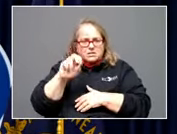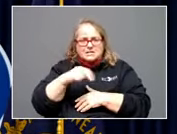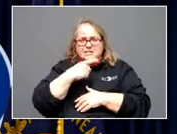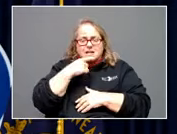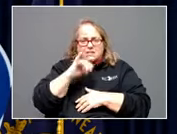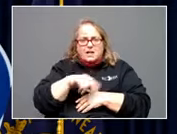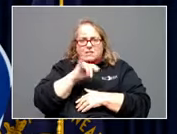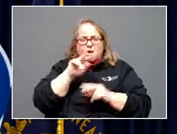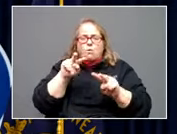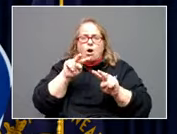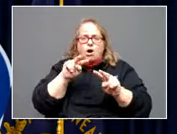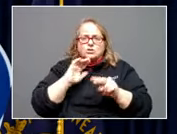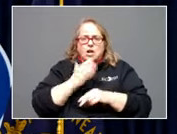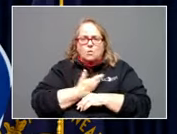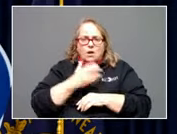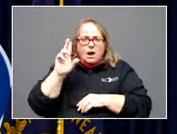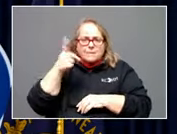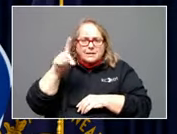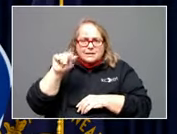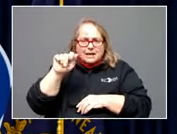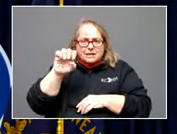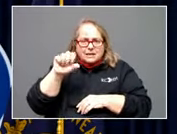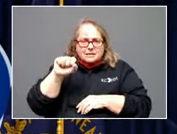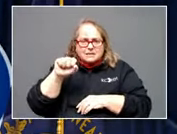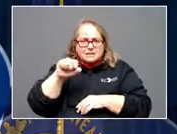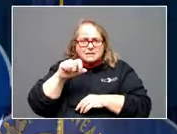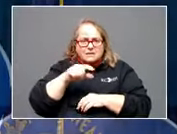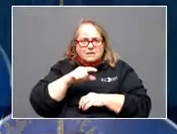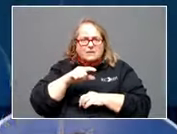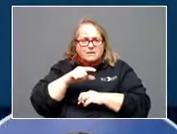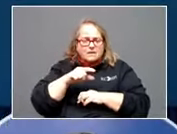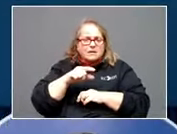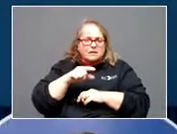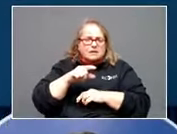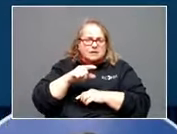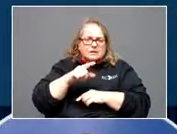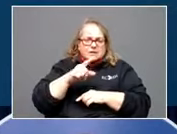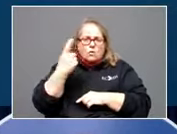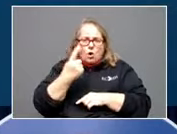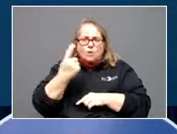and that's what they would call them about, and they'd do it together.